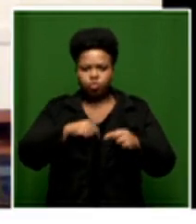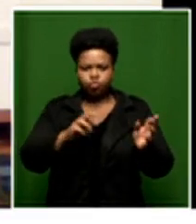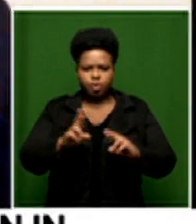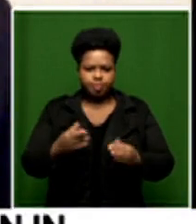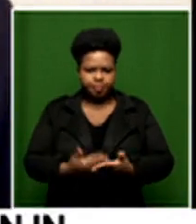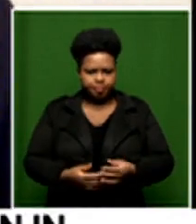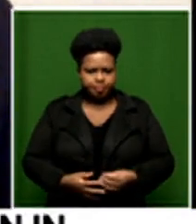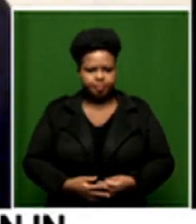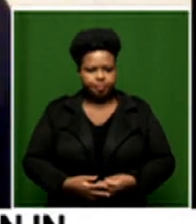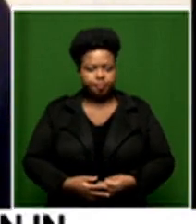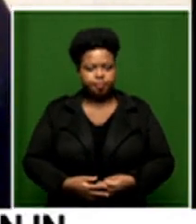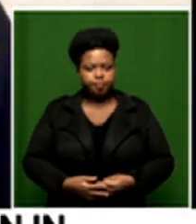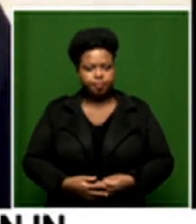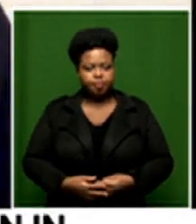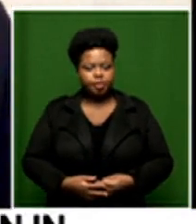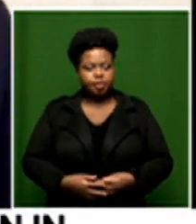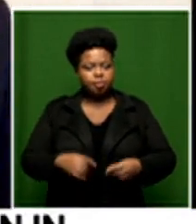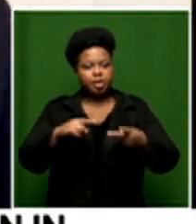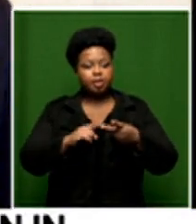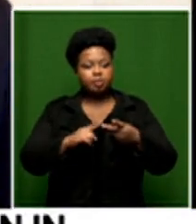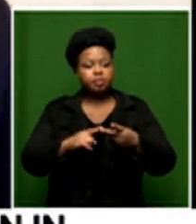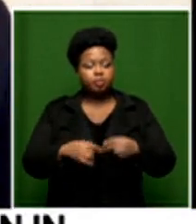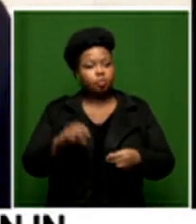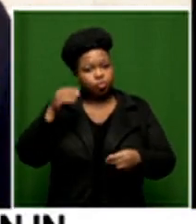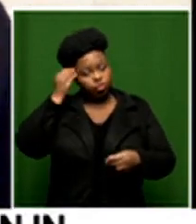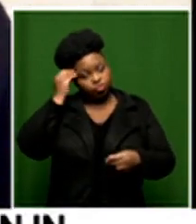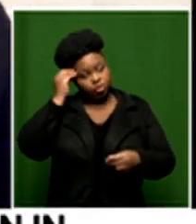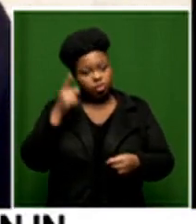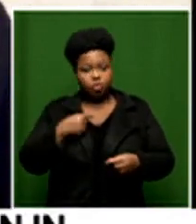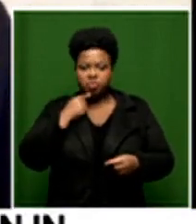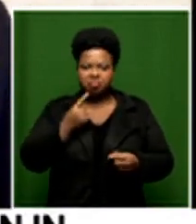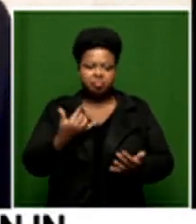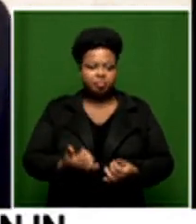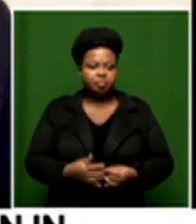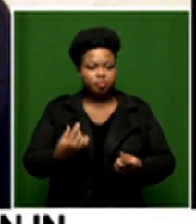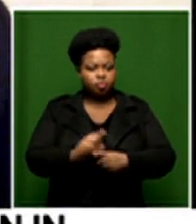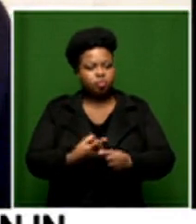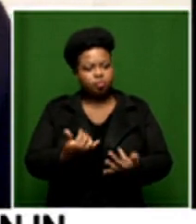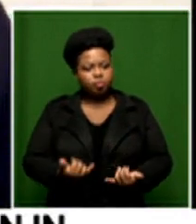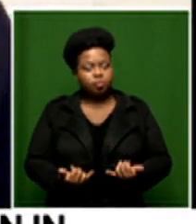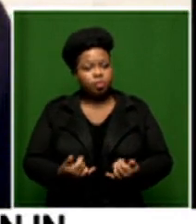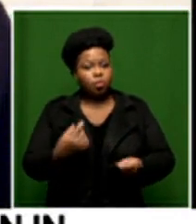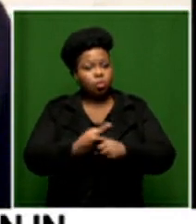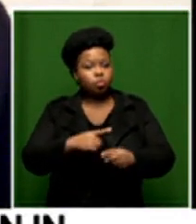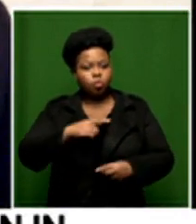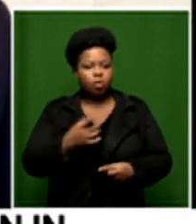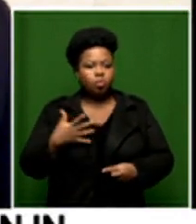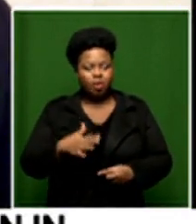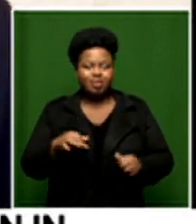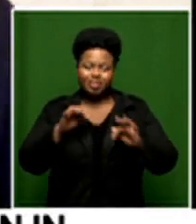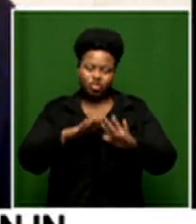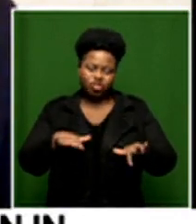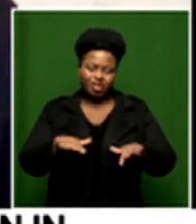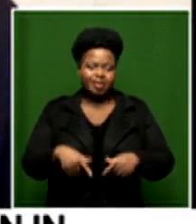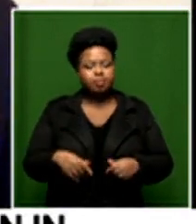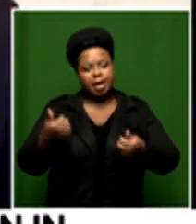yeah it's so it's so fascinating what you're saying because you're touching on so many interesting things i mean we may push our children to become accountings